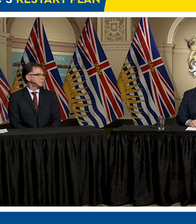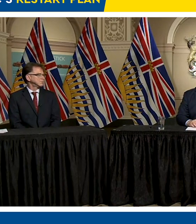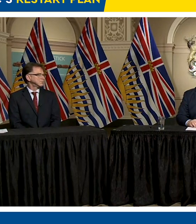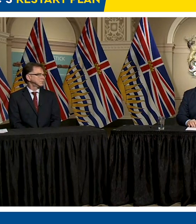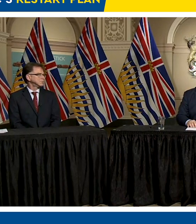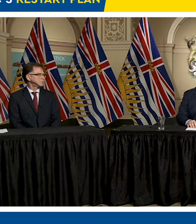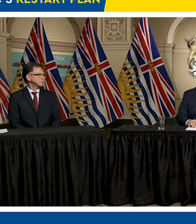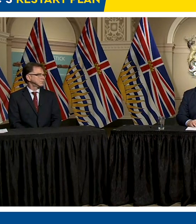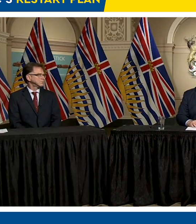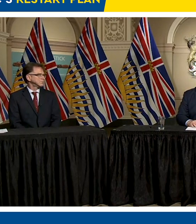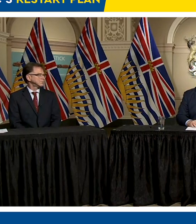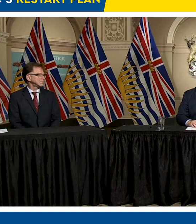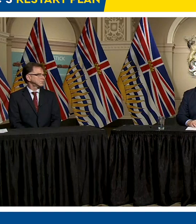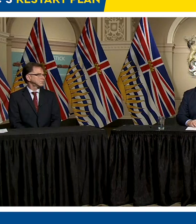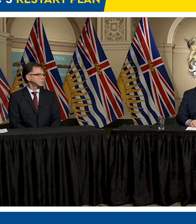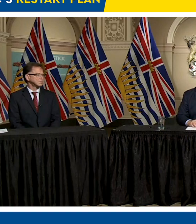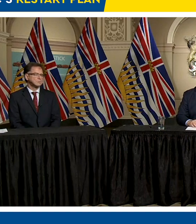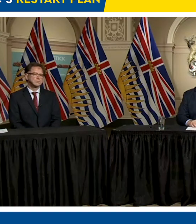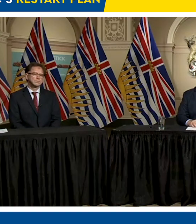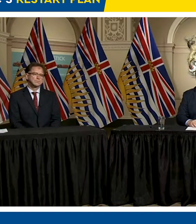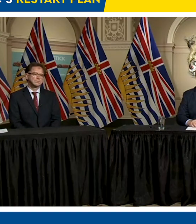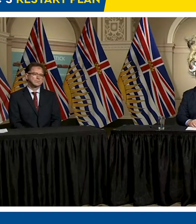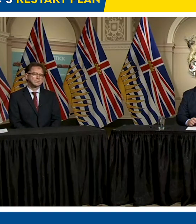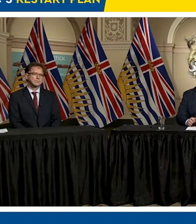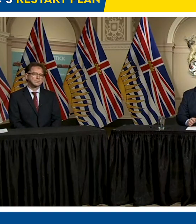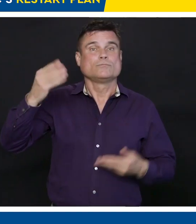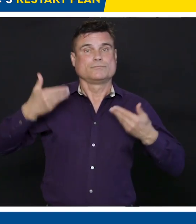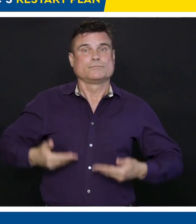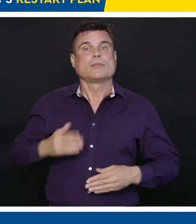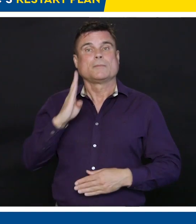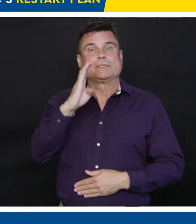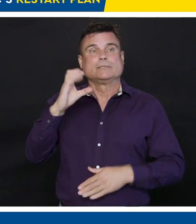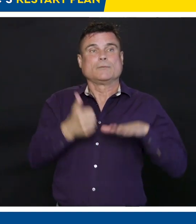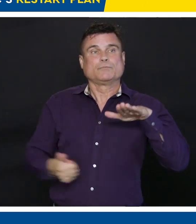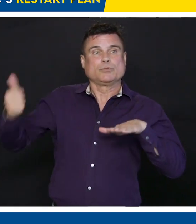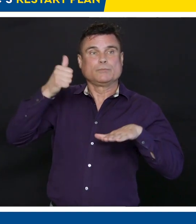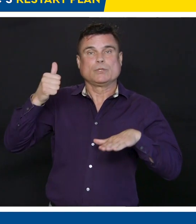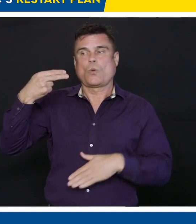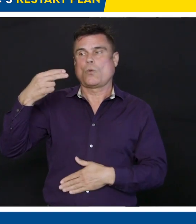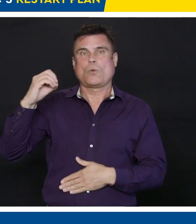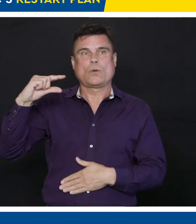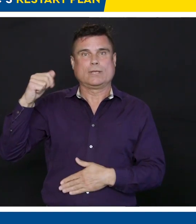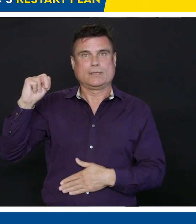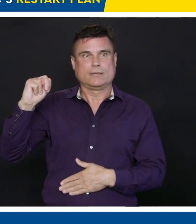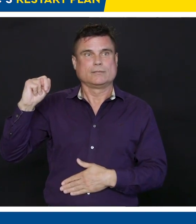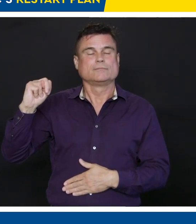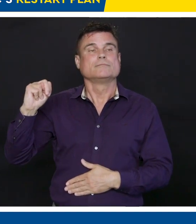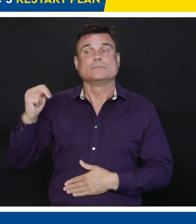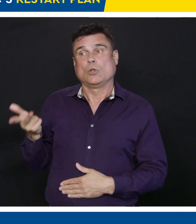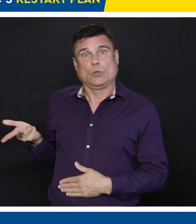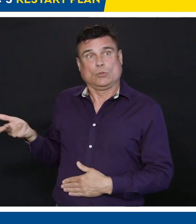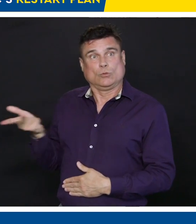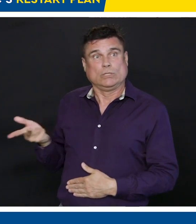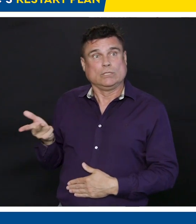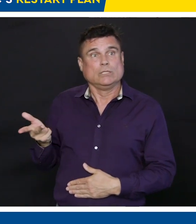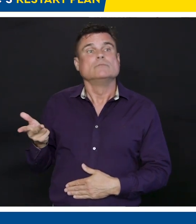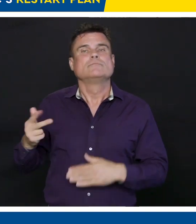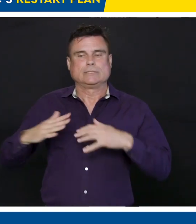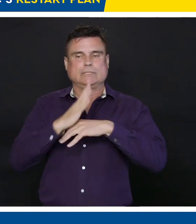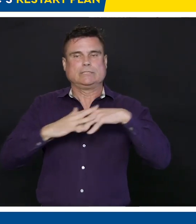-speaking people, the Songhees and Esquimalt First Nations. I'm here today to talk about BC's restart plan.